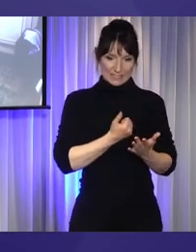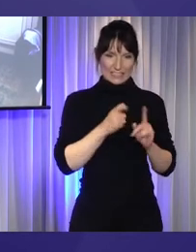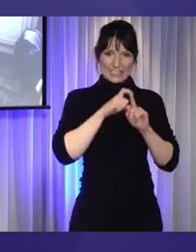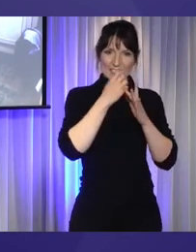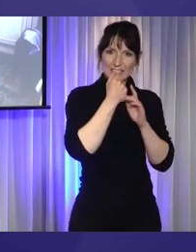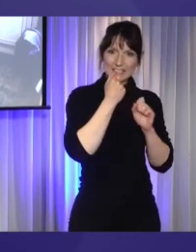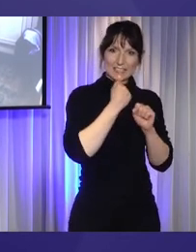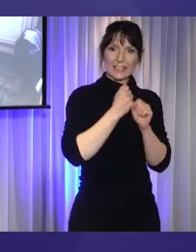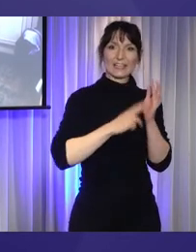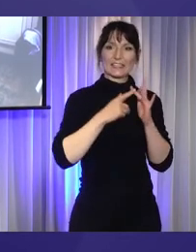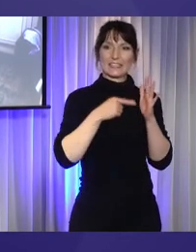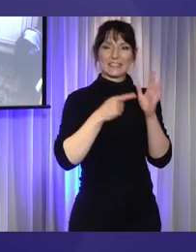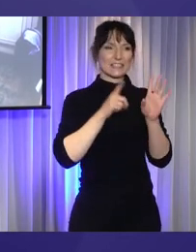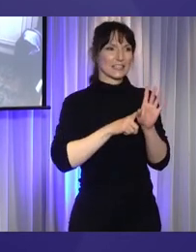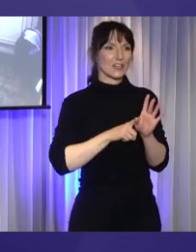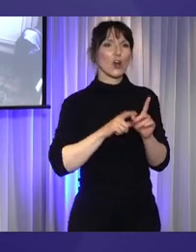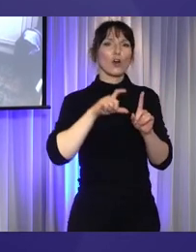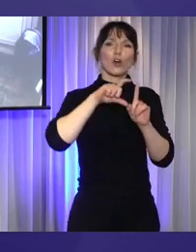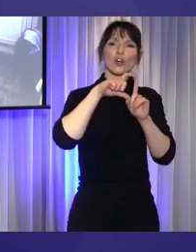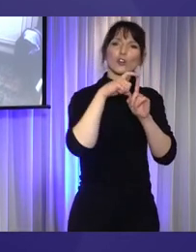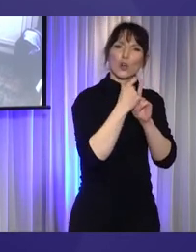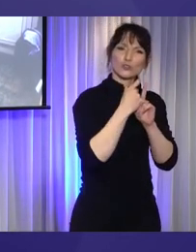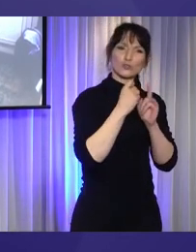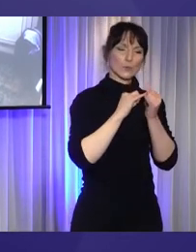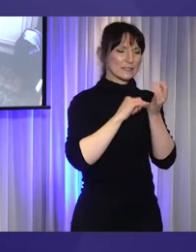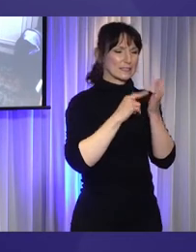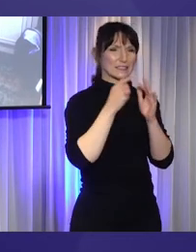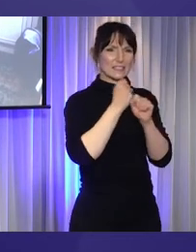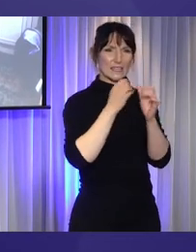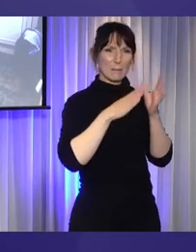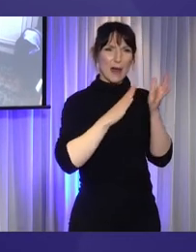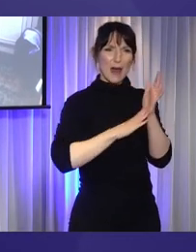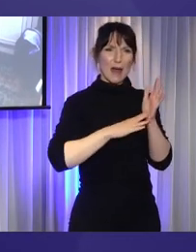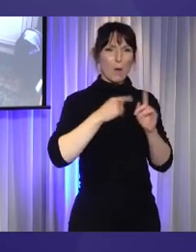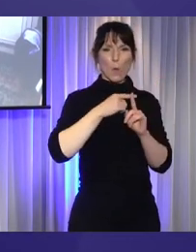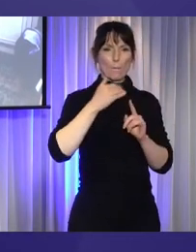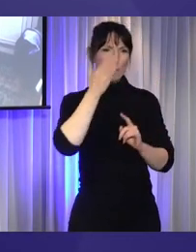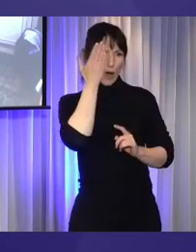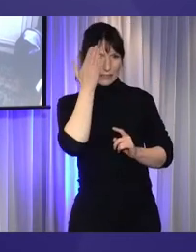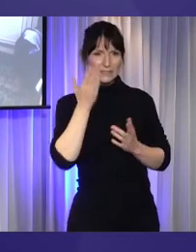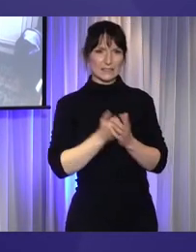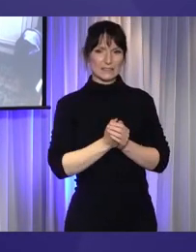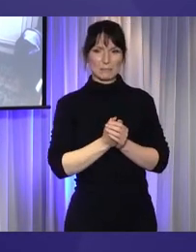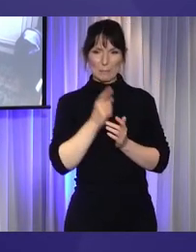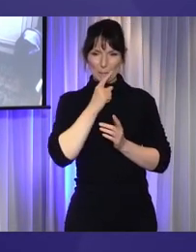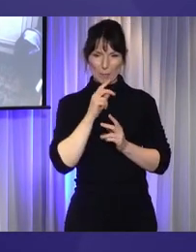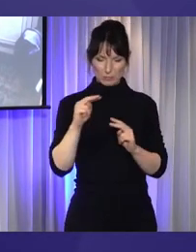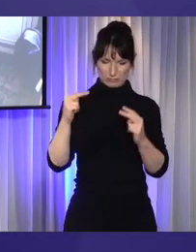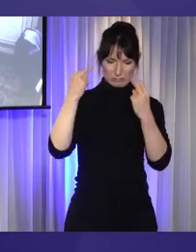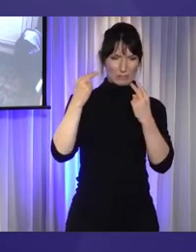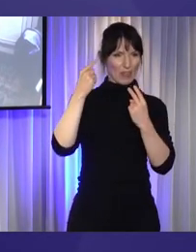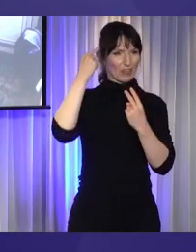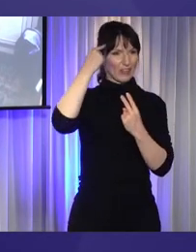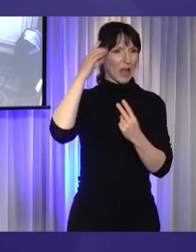cultural stigma and bias towards people with disability within African communities and the Australian community at